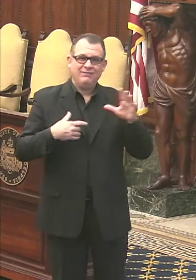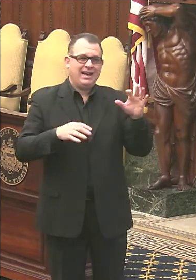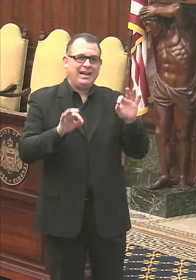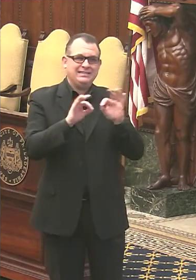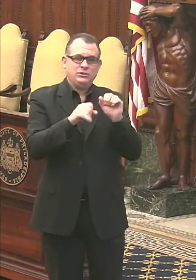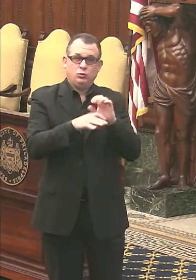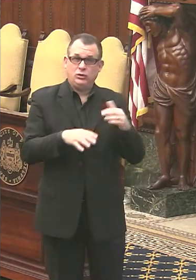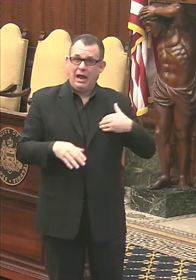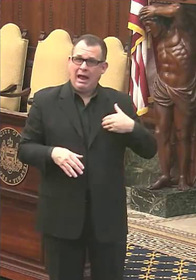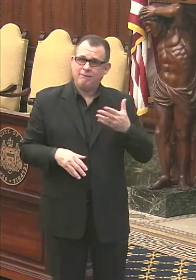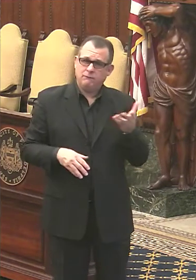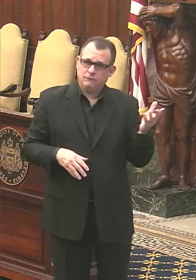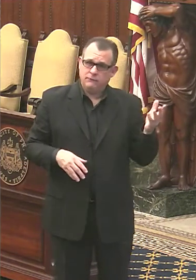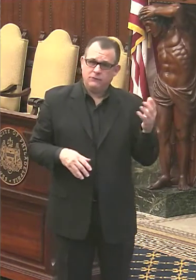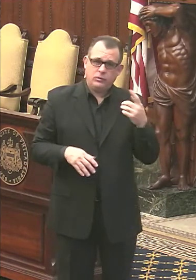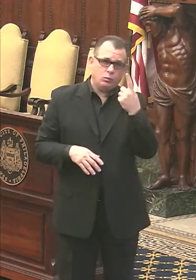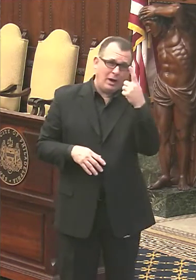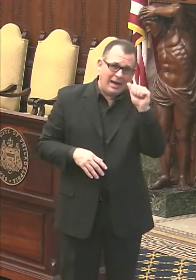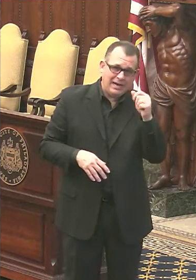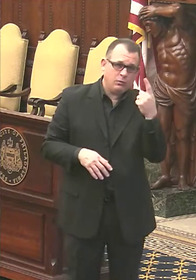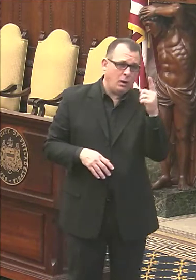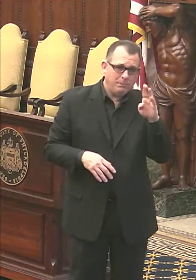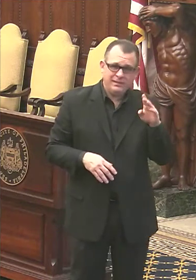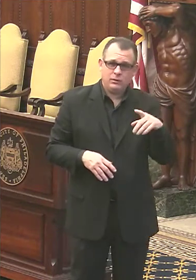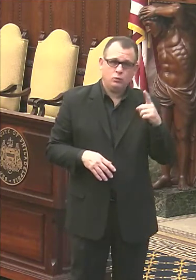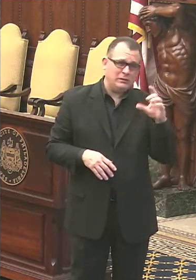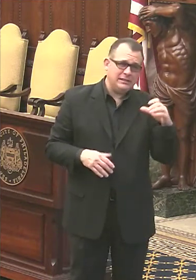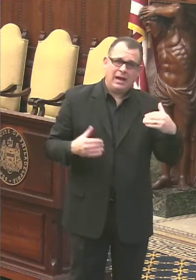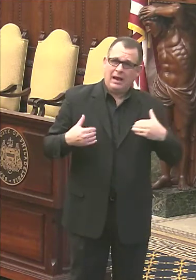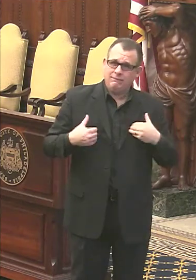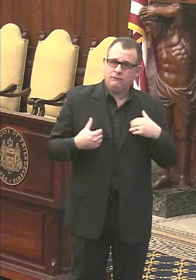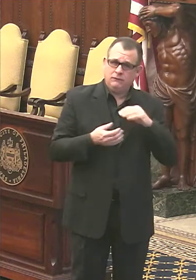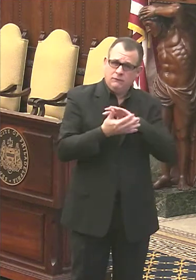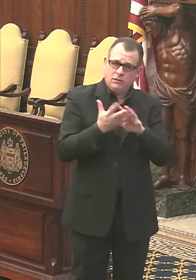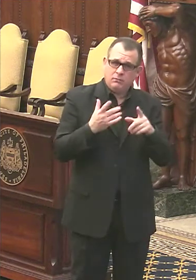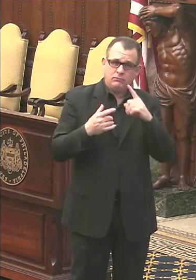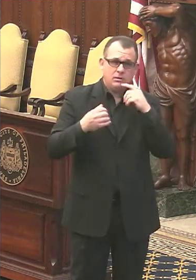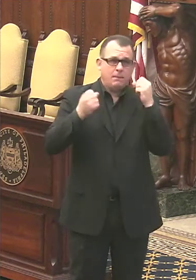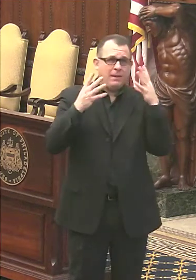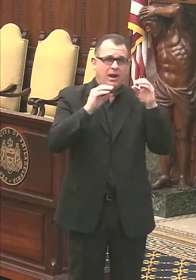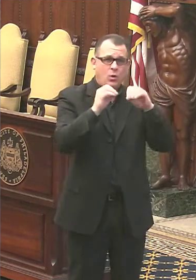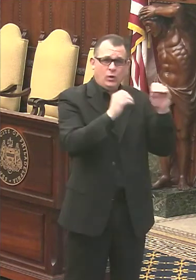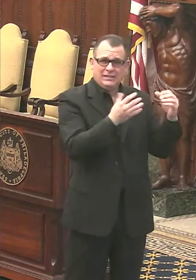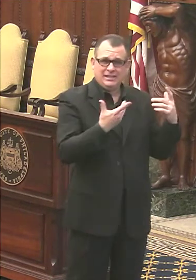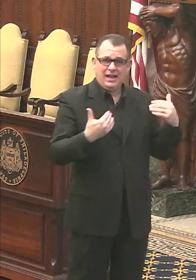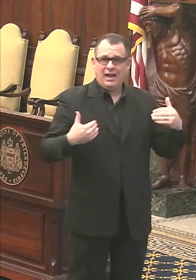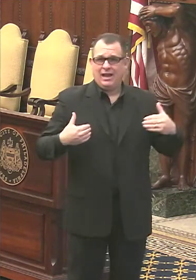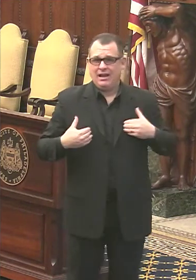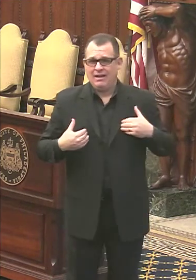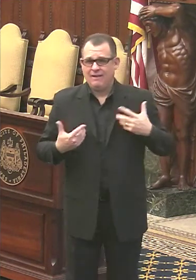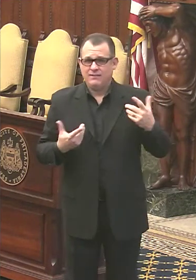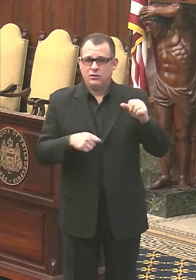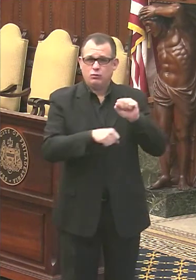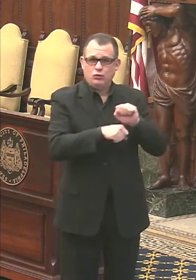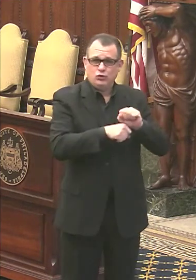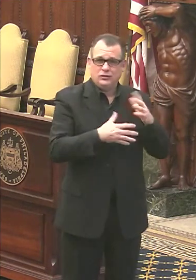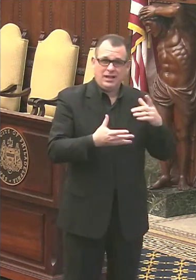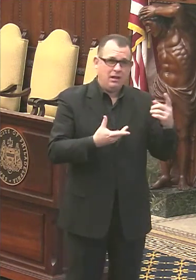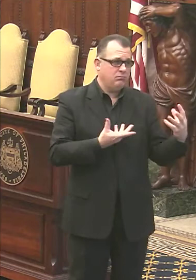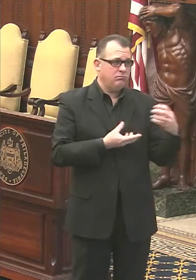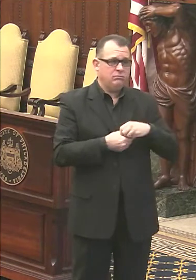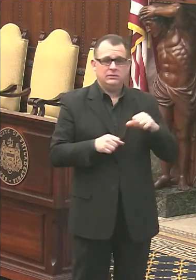could be in 1A, 1B or 1C. Uh, but there's an awful lot of organizations that have workers who would follow those categories. Okay. Thanks so much.